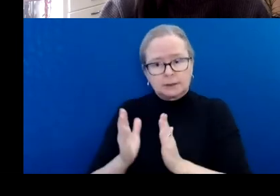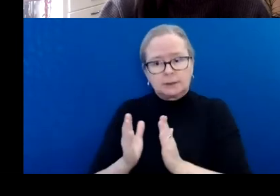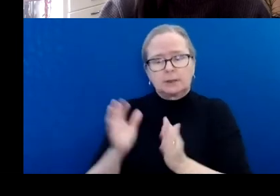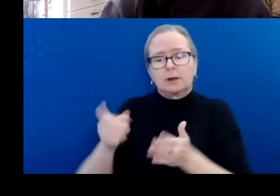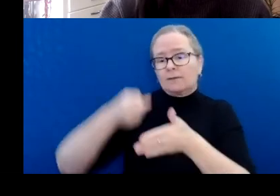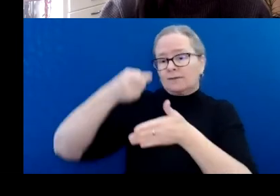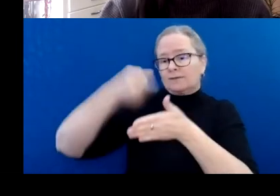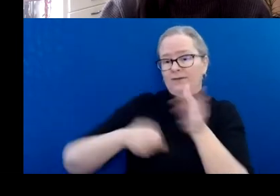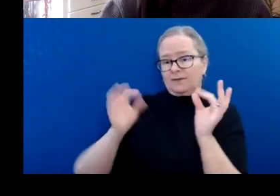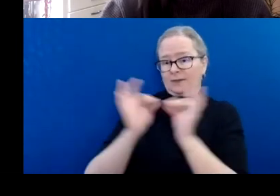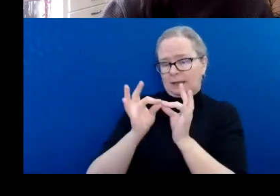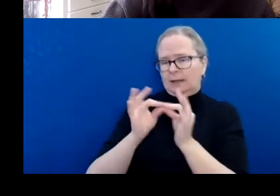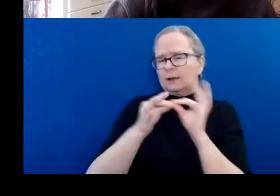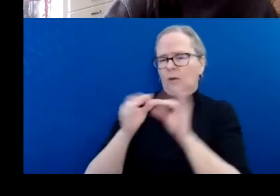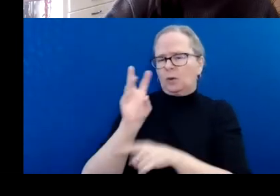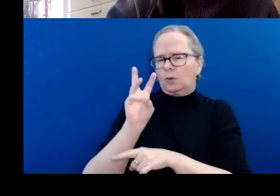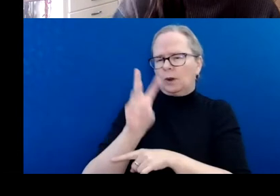how many people were in the collective.